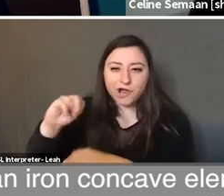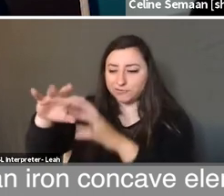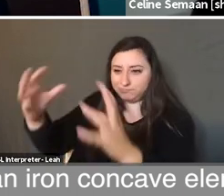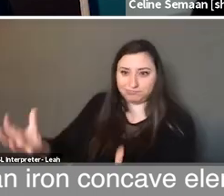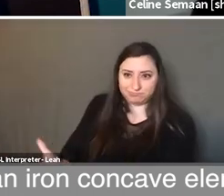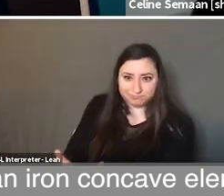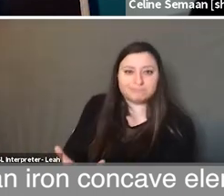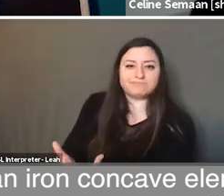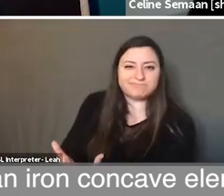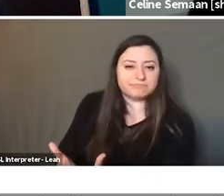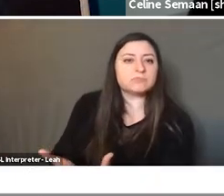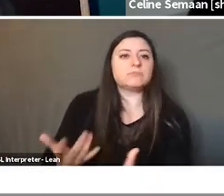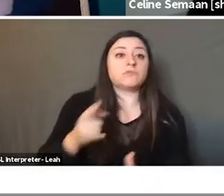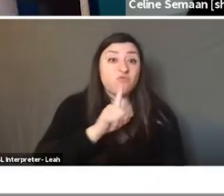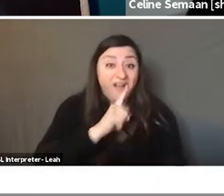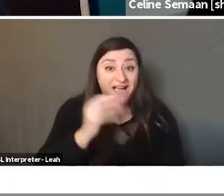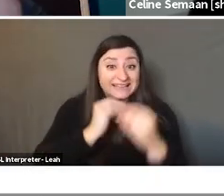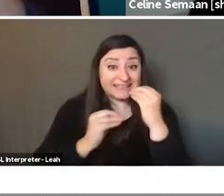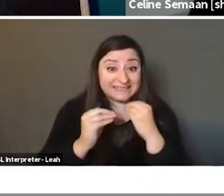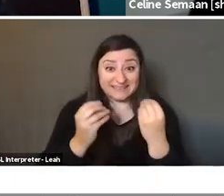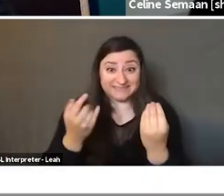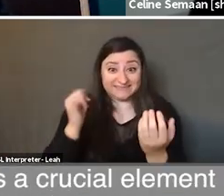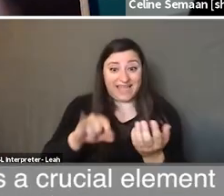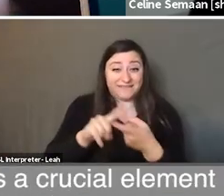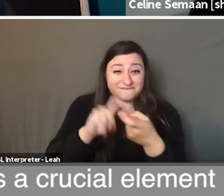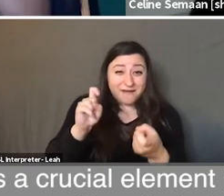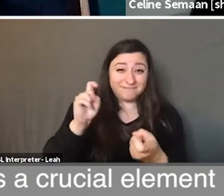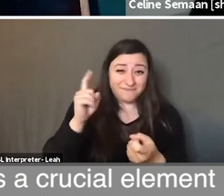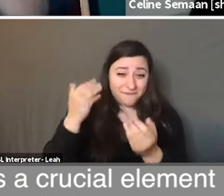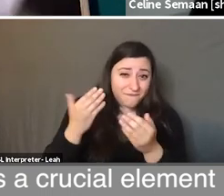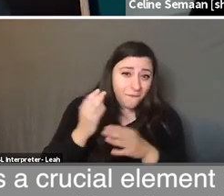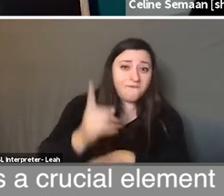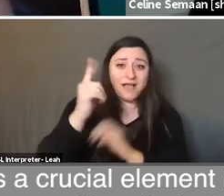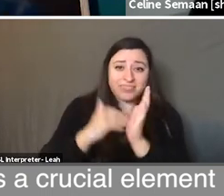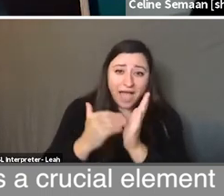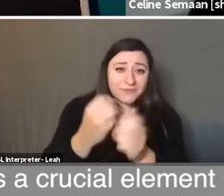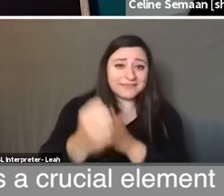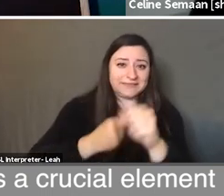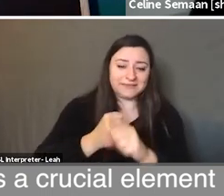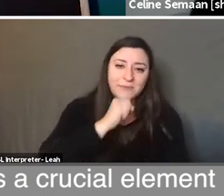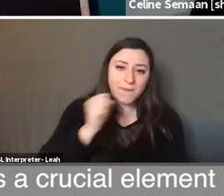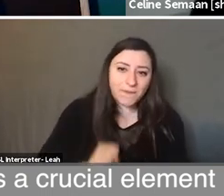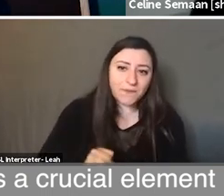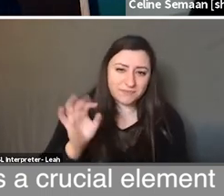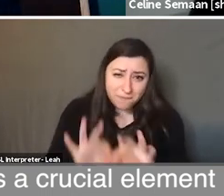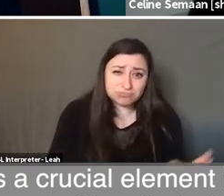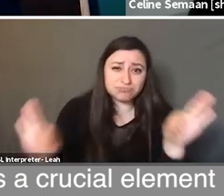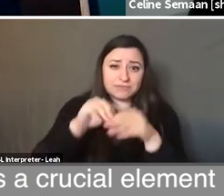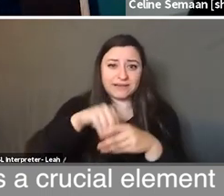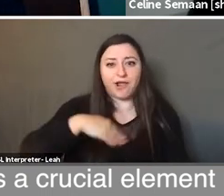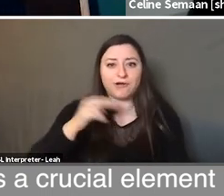call saj, you are actually eating a bread that is thousands of years old and it is a crucial element in our diet.